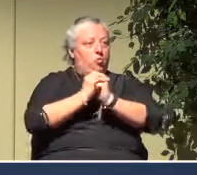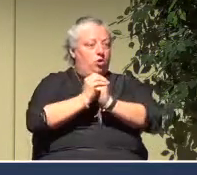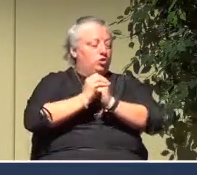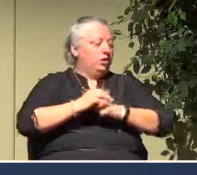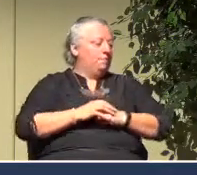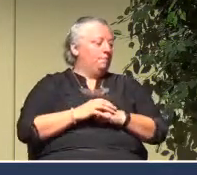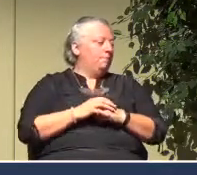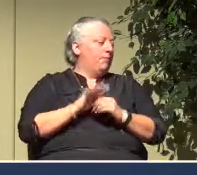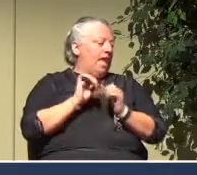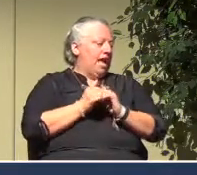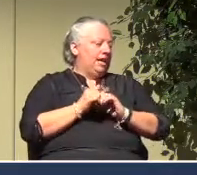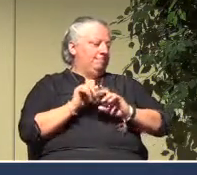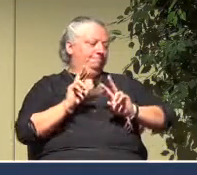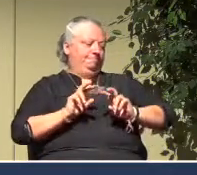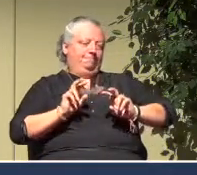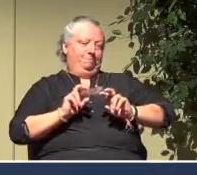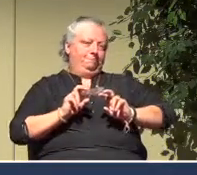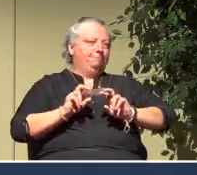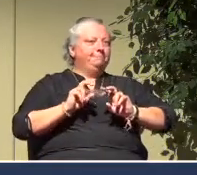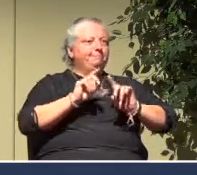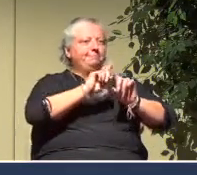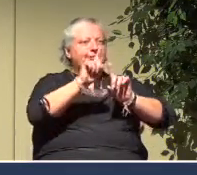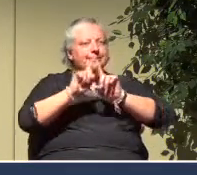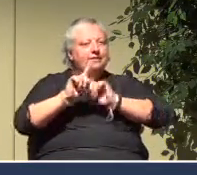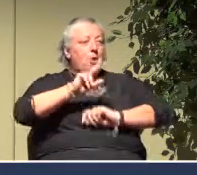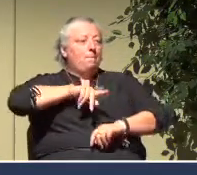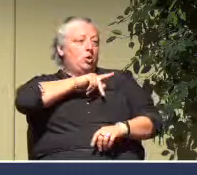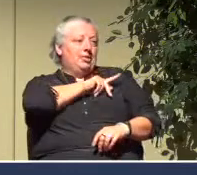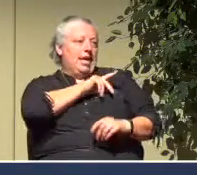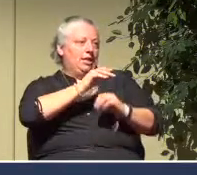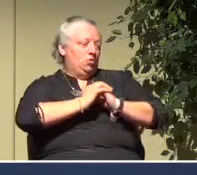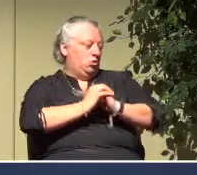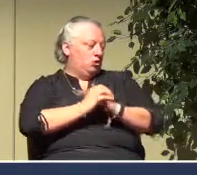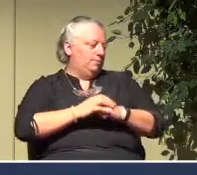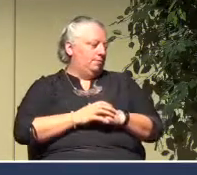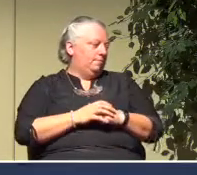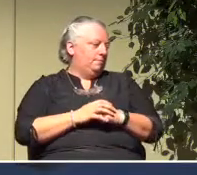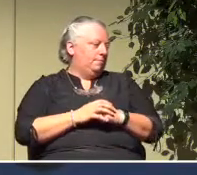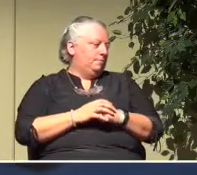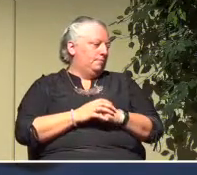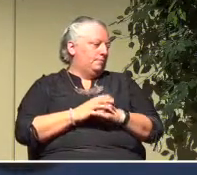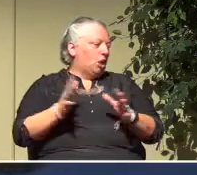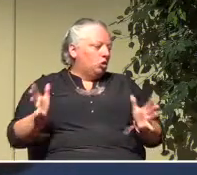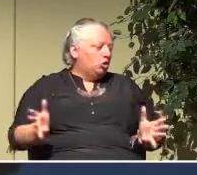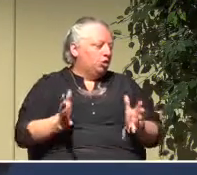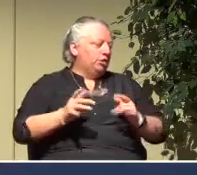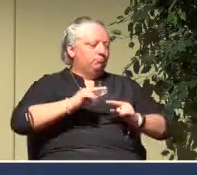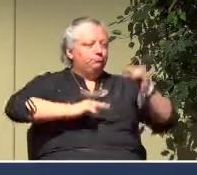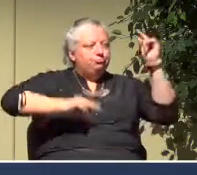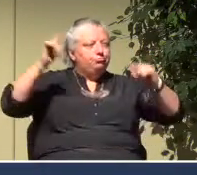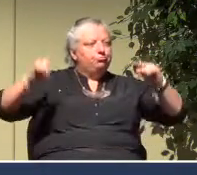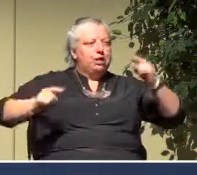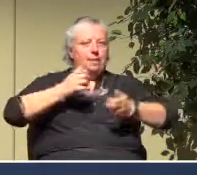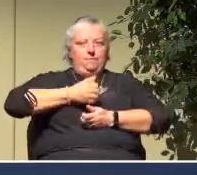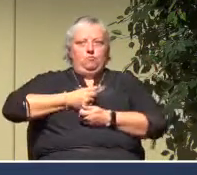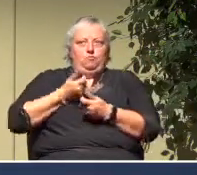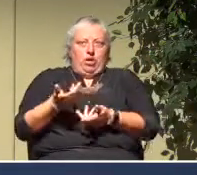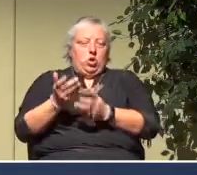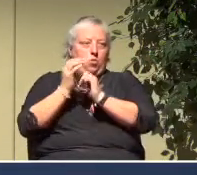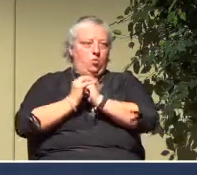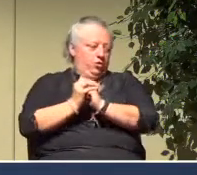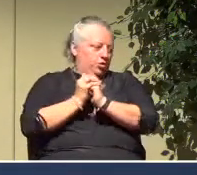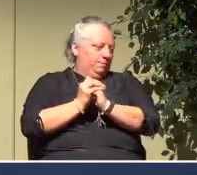encouraging a range of how we express ourselves in worship while being clear about community parameters of worship together.